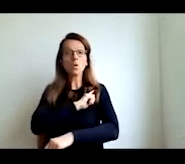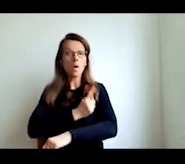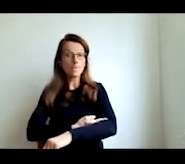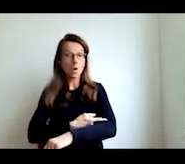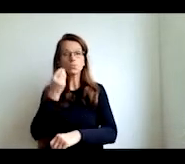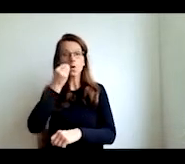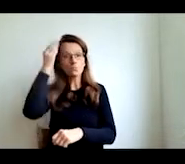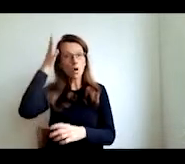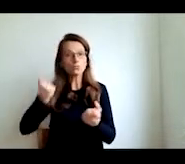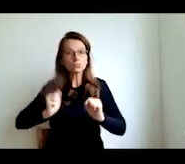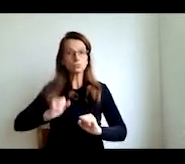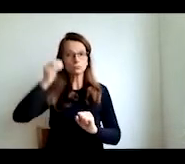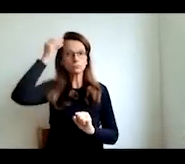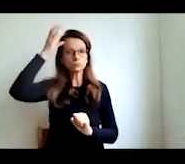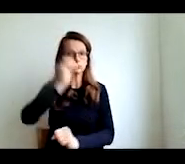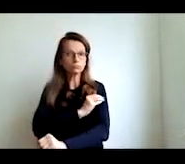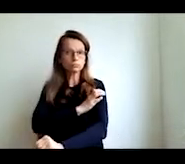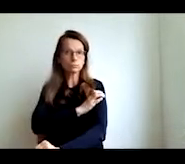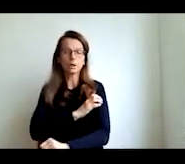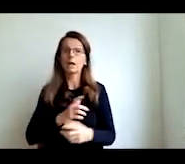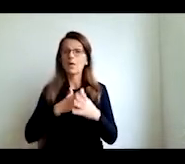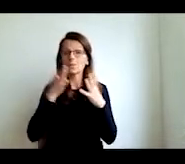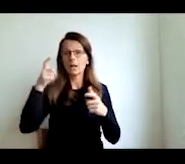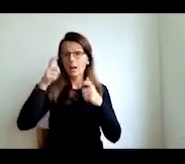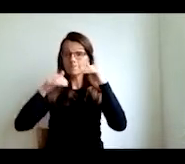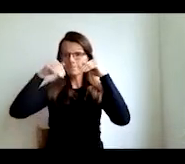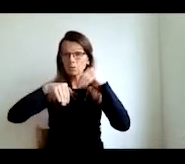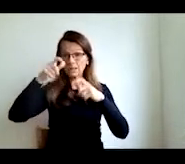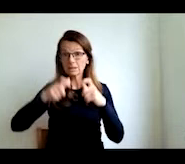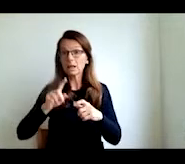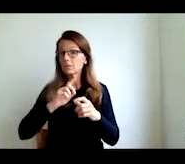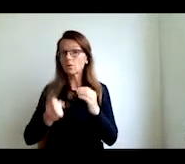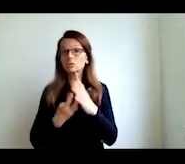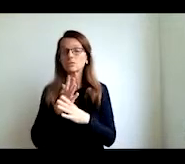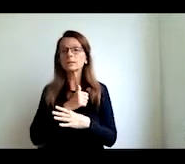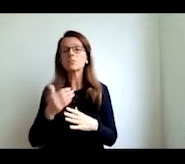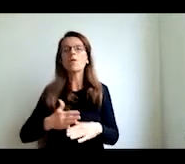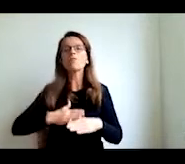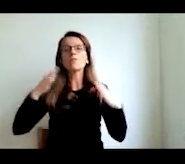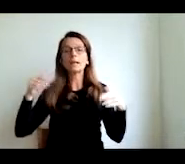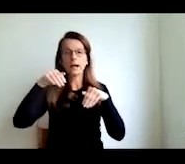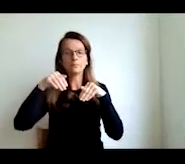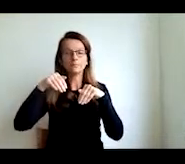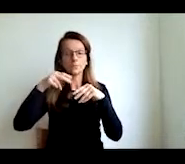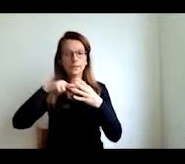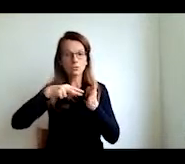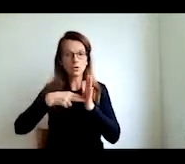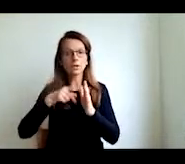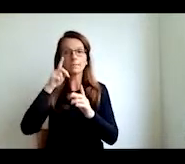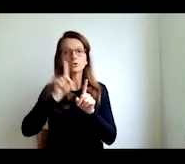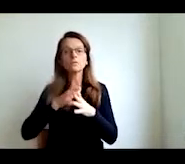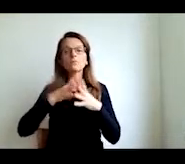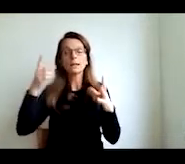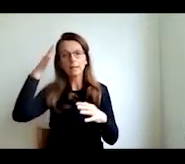are no longer created by a big industry but by a big idea they usually have the product before they have the money